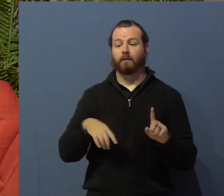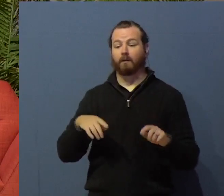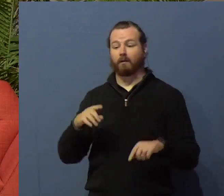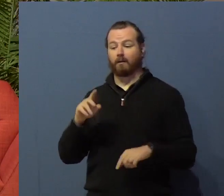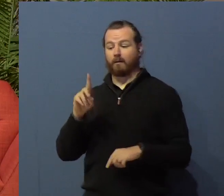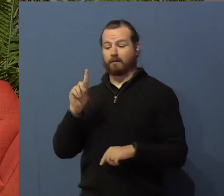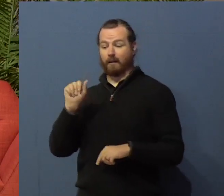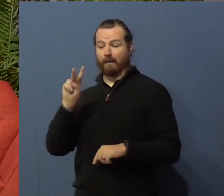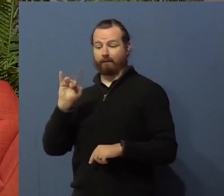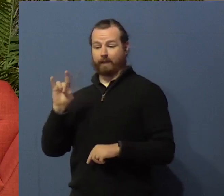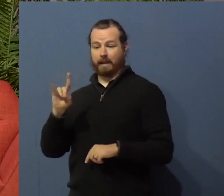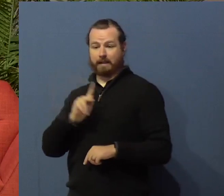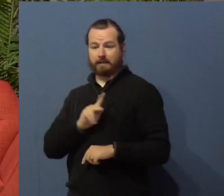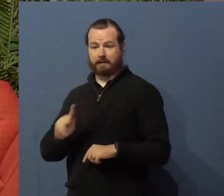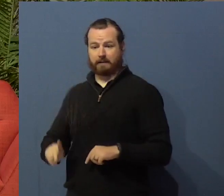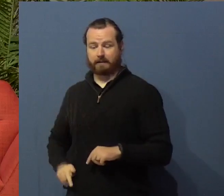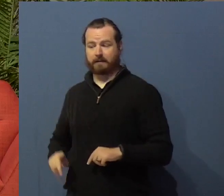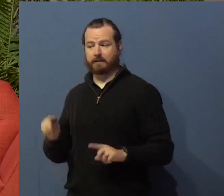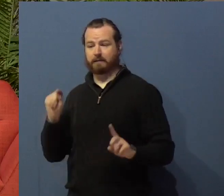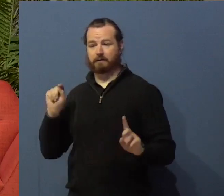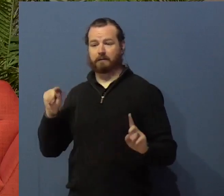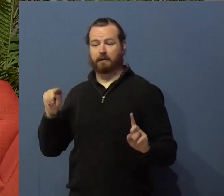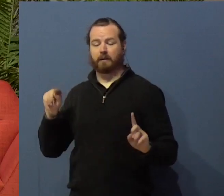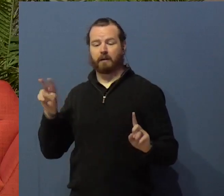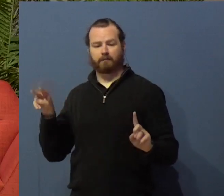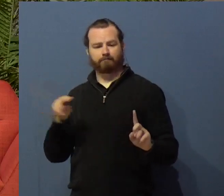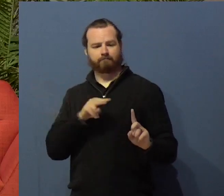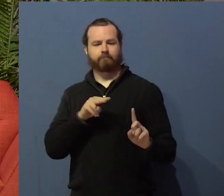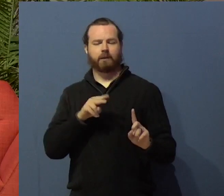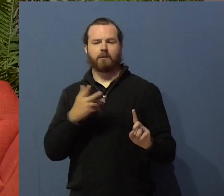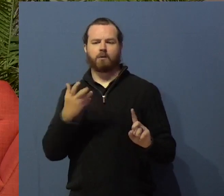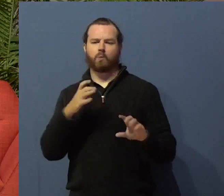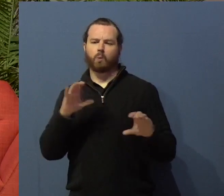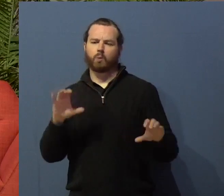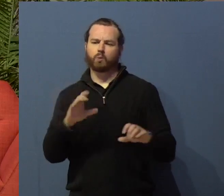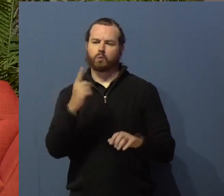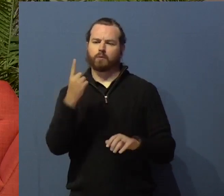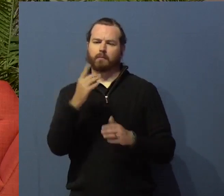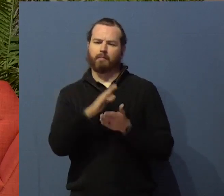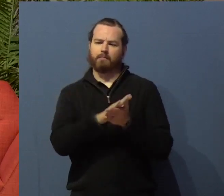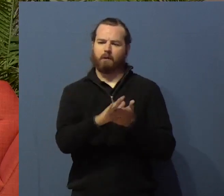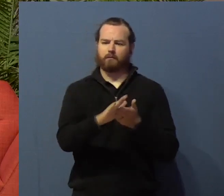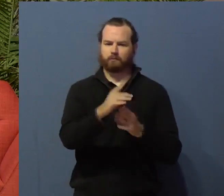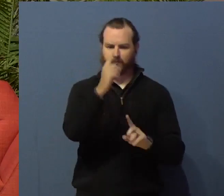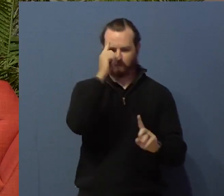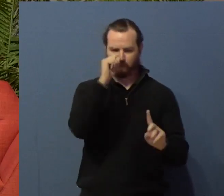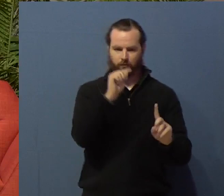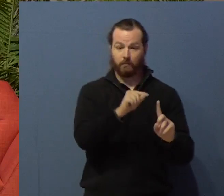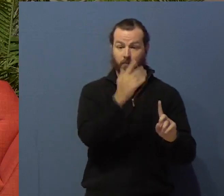for a person in Jonathan's family who we made a pledge with as a brother. He just wanted to do something nice.